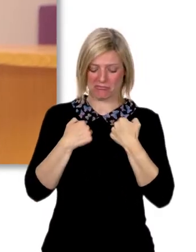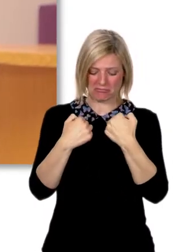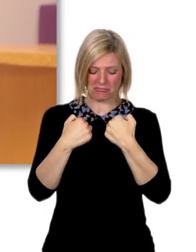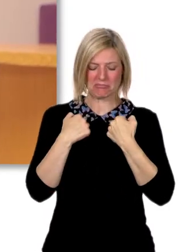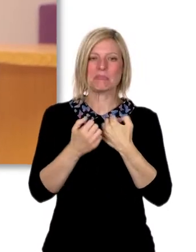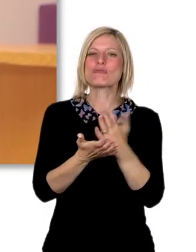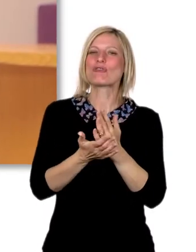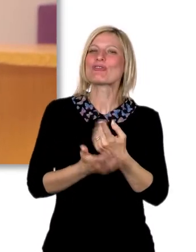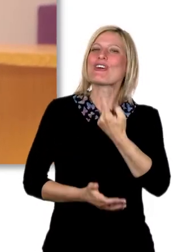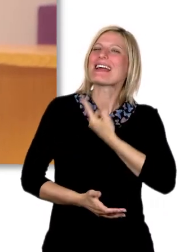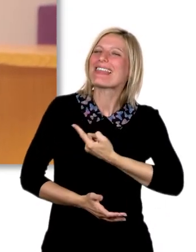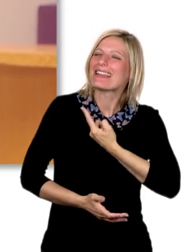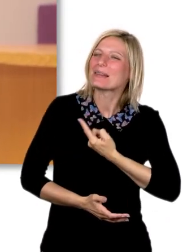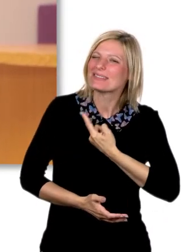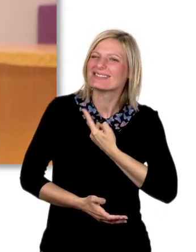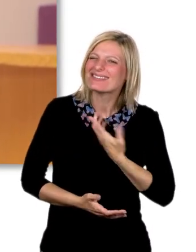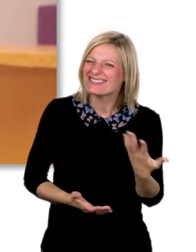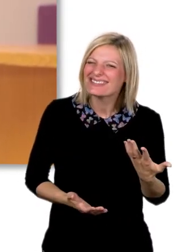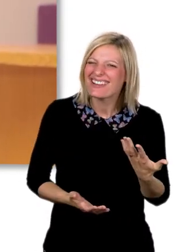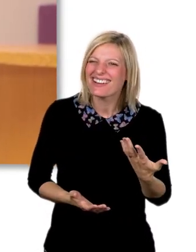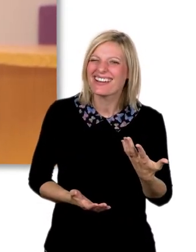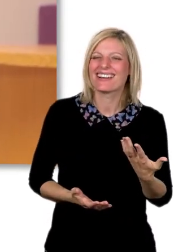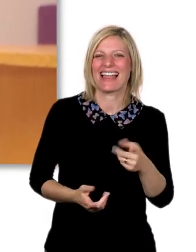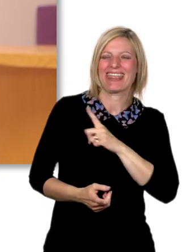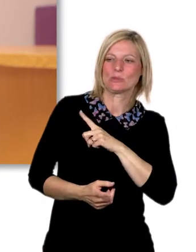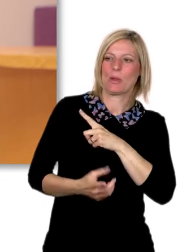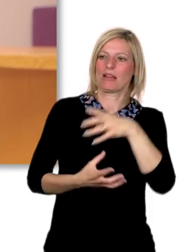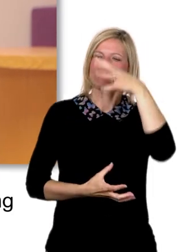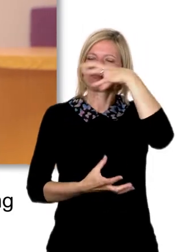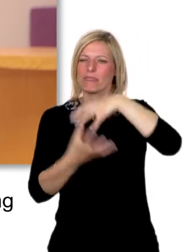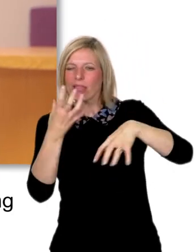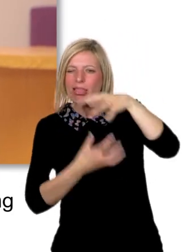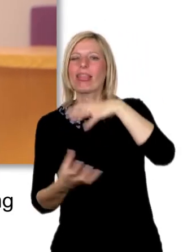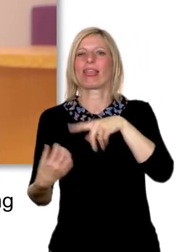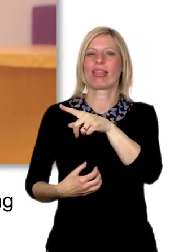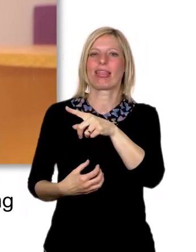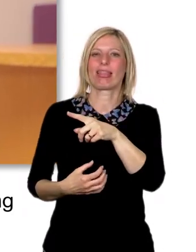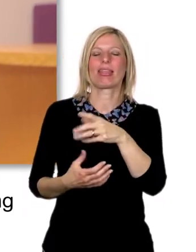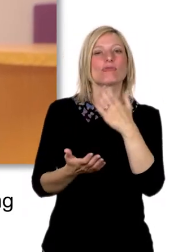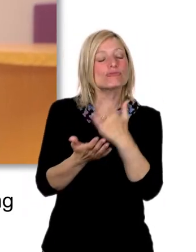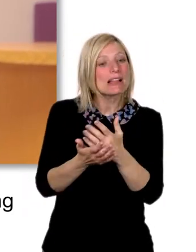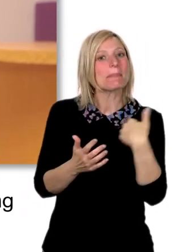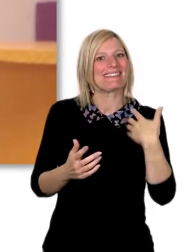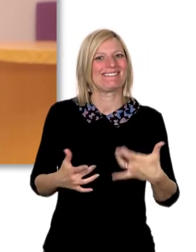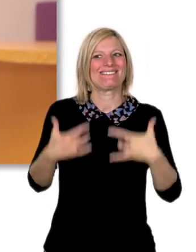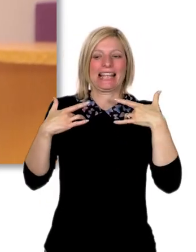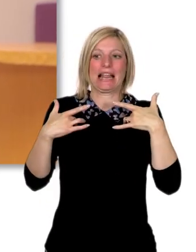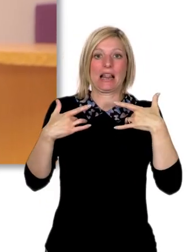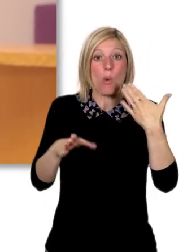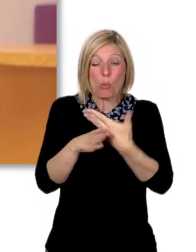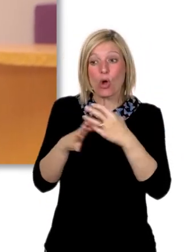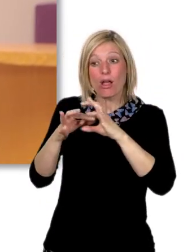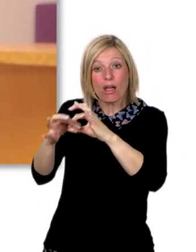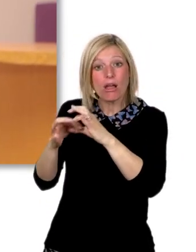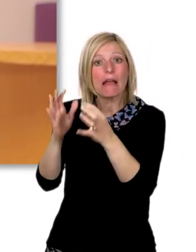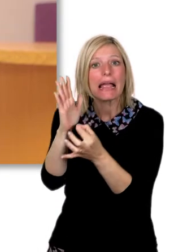misunderstood a lot of the times. know, not quite sure of themselves. So for me I think the best or the most rewarding thing of working with that sort of